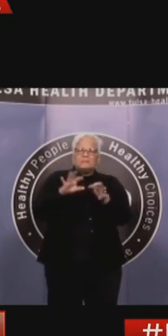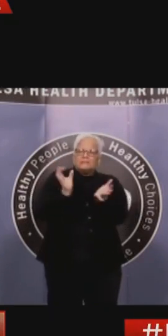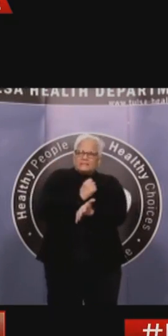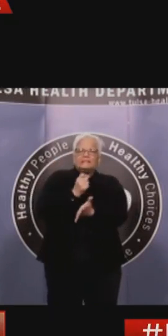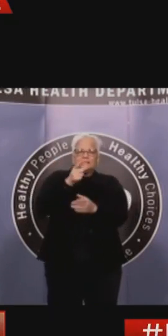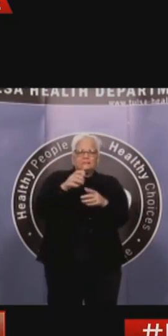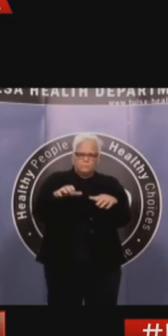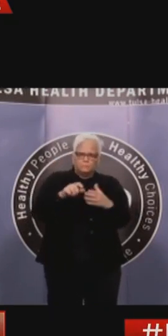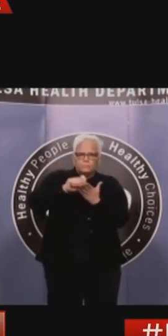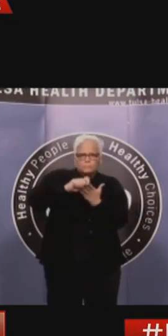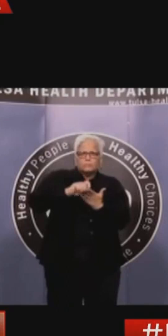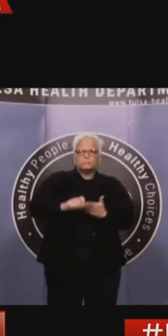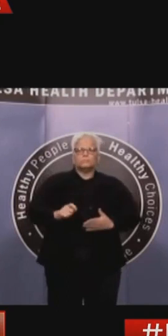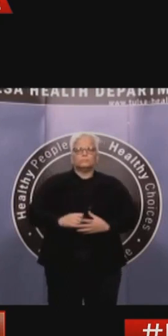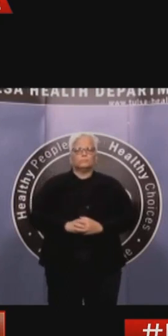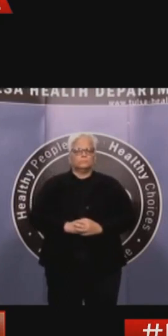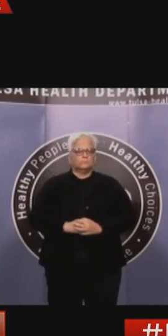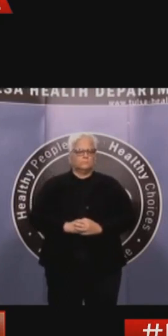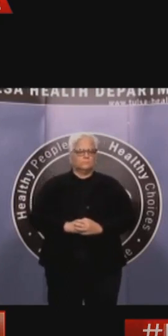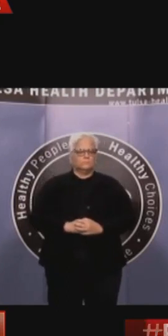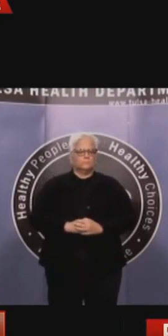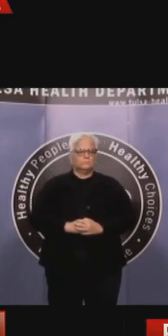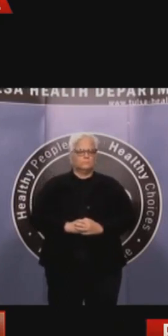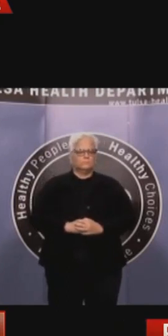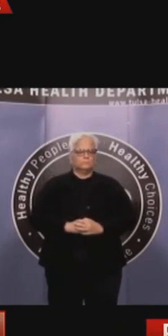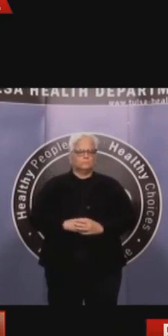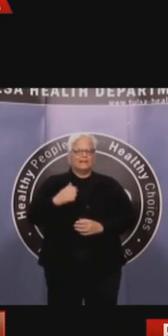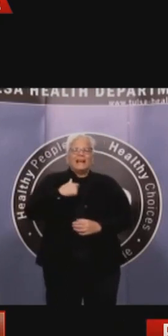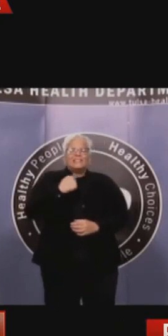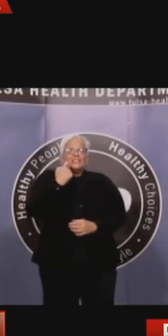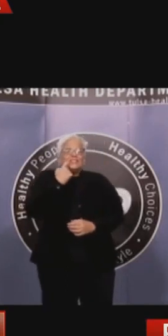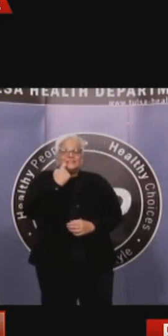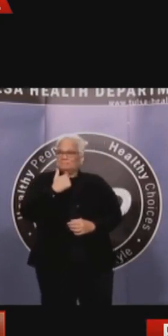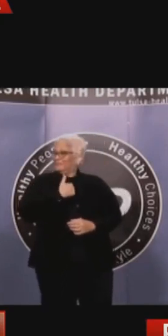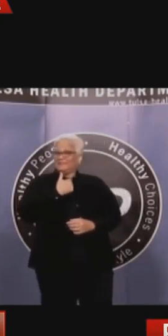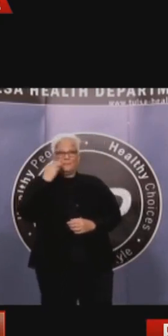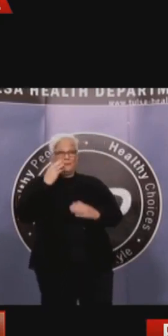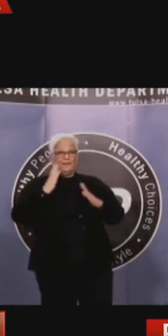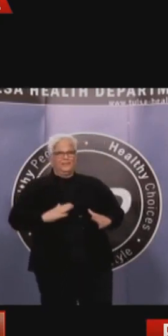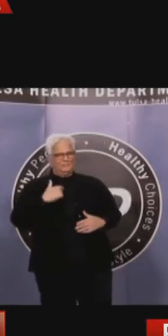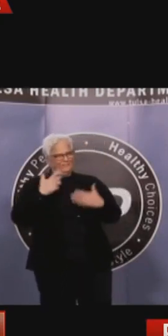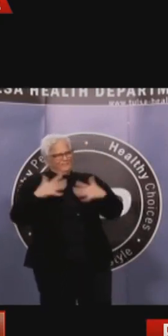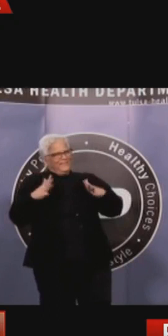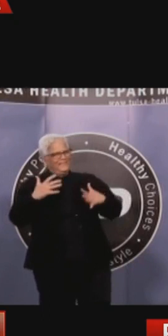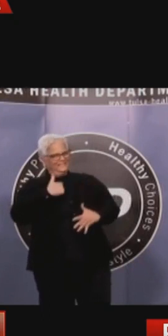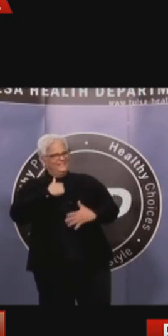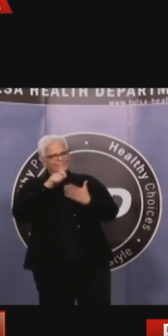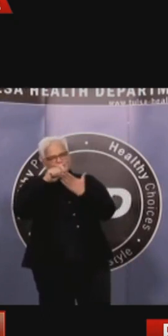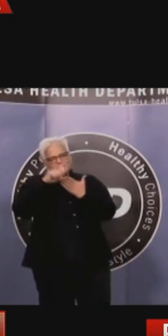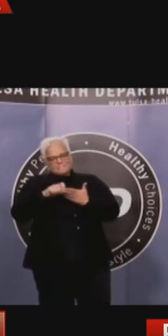and let's have a good count for Tulsa because there are hundreds of millions of dollars